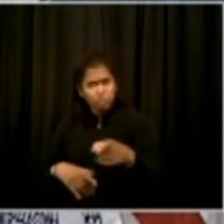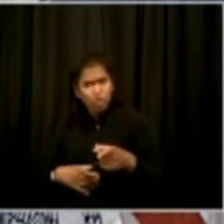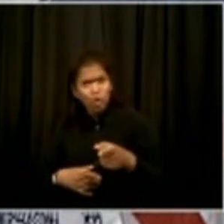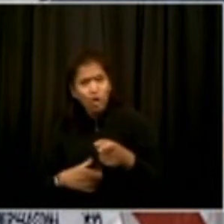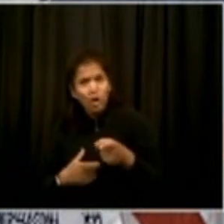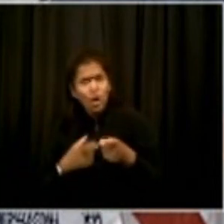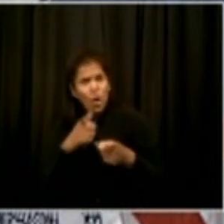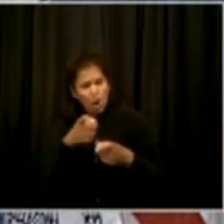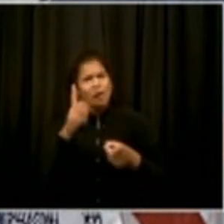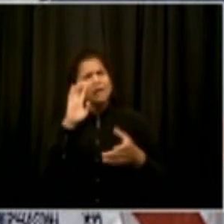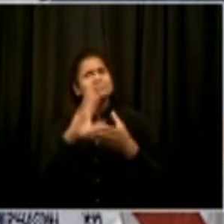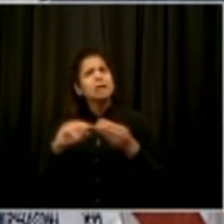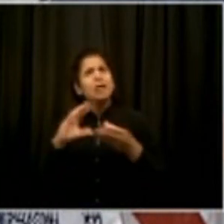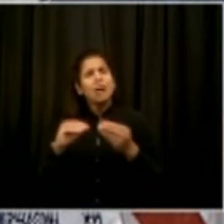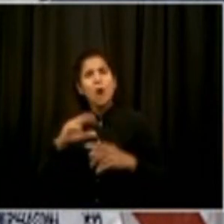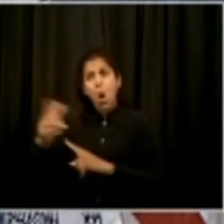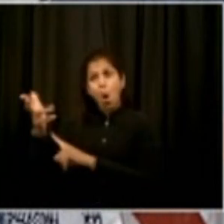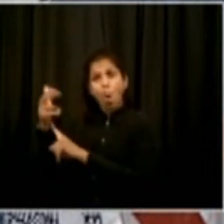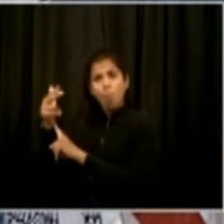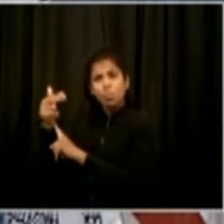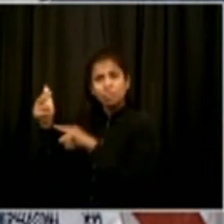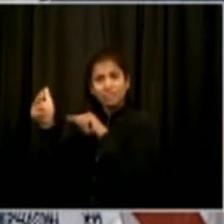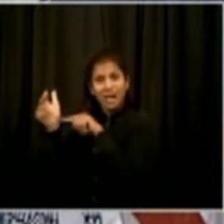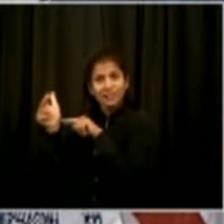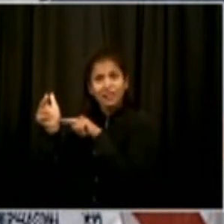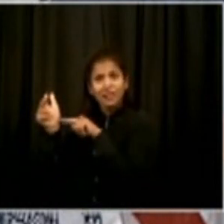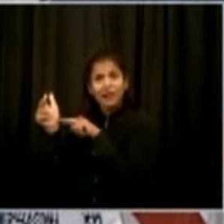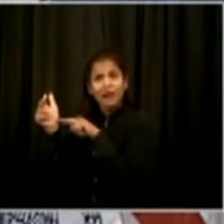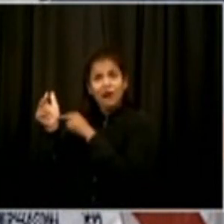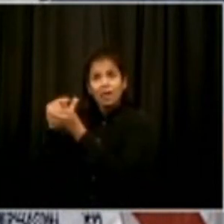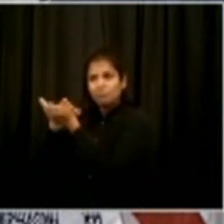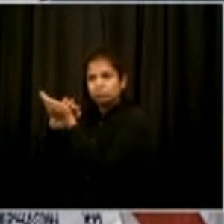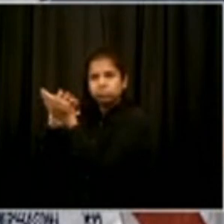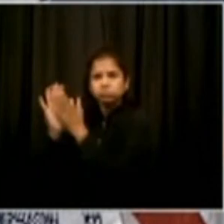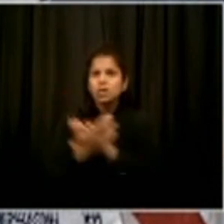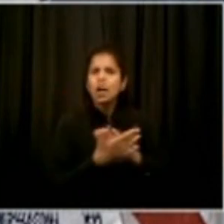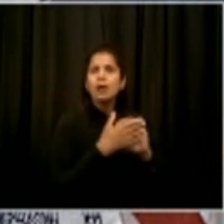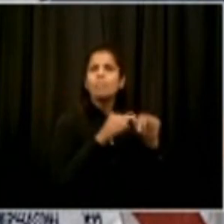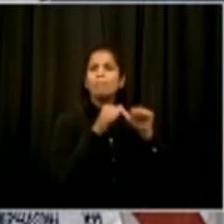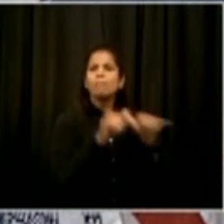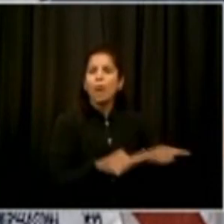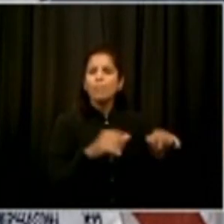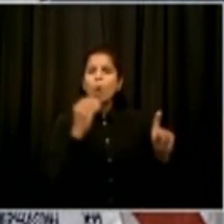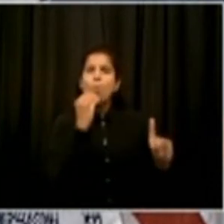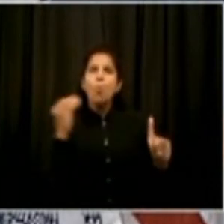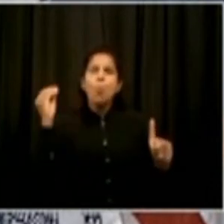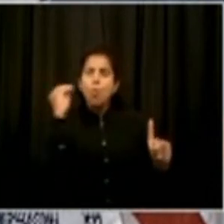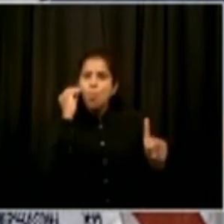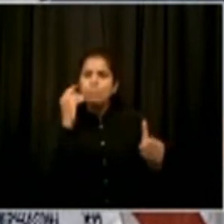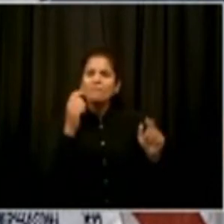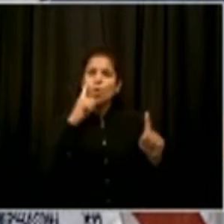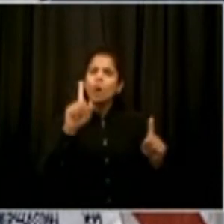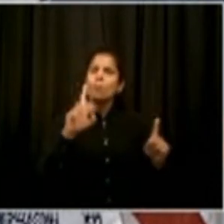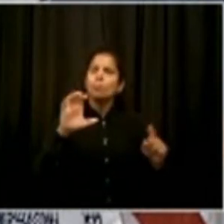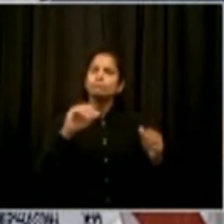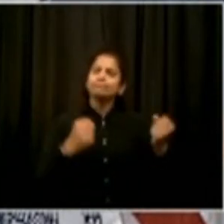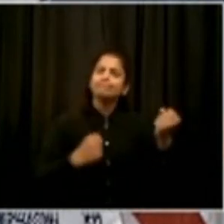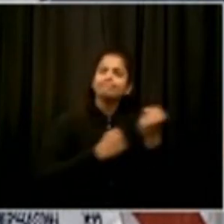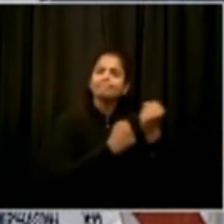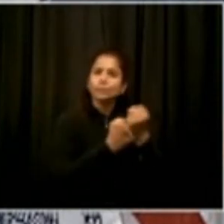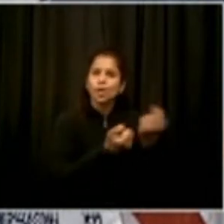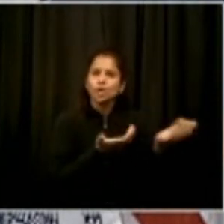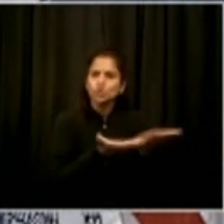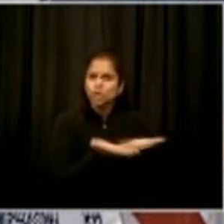or turning the hotels into permanent supportive housing sites. So will the city do that? And what is the long-term housing plan for people staying in